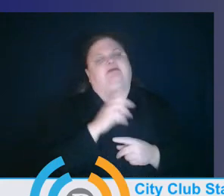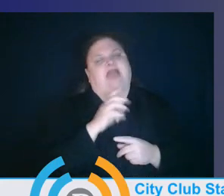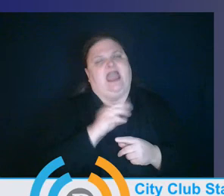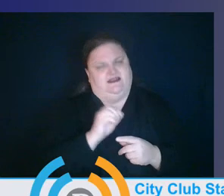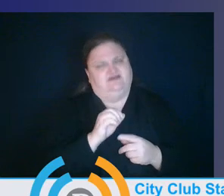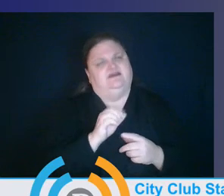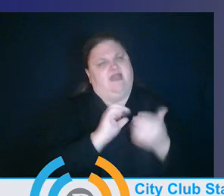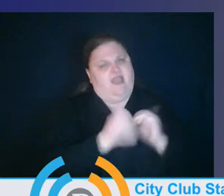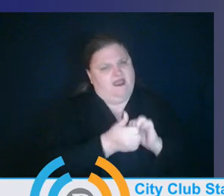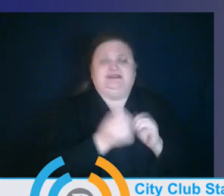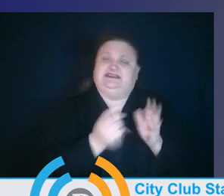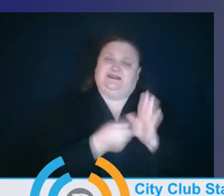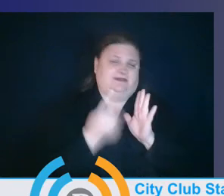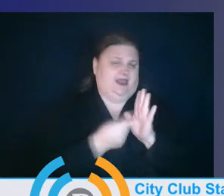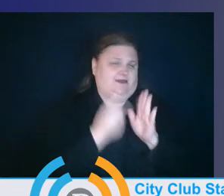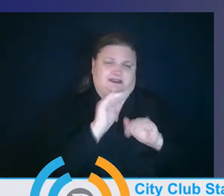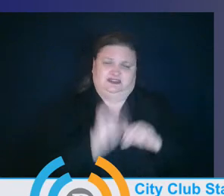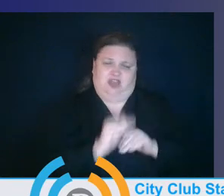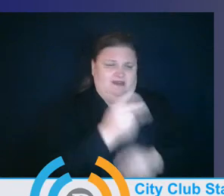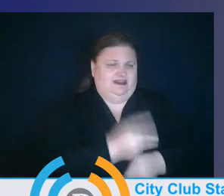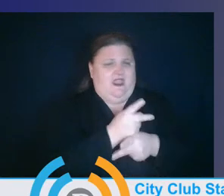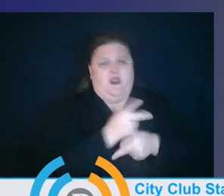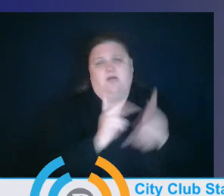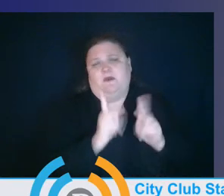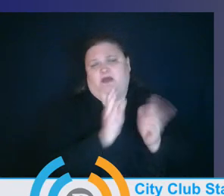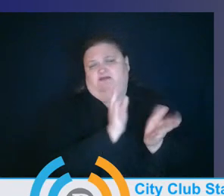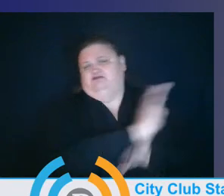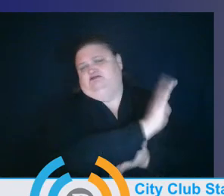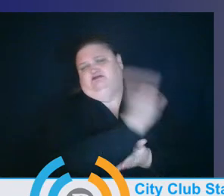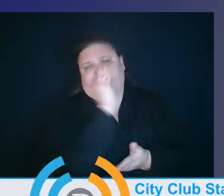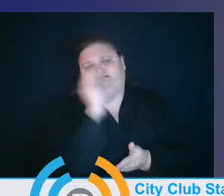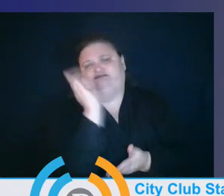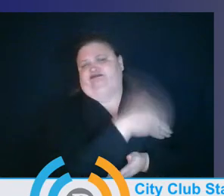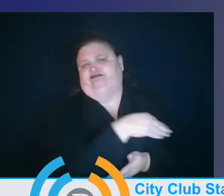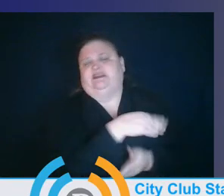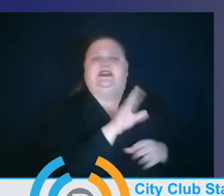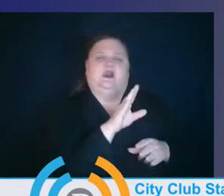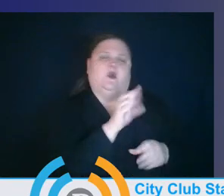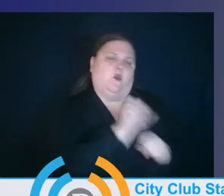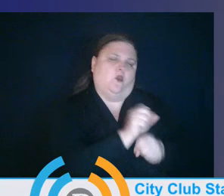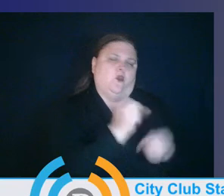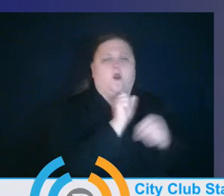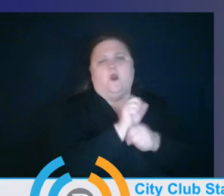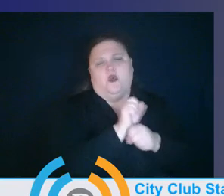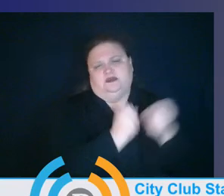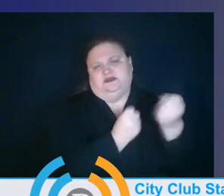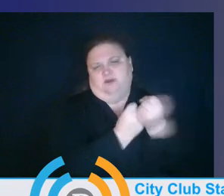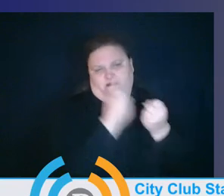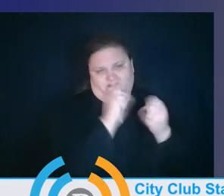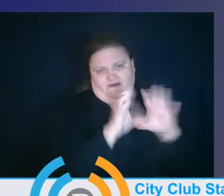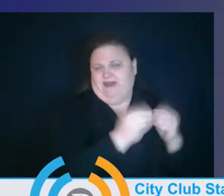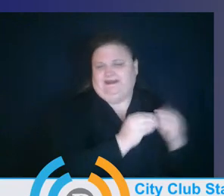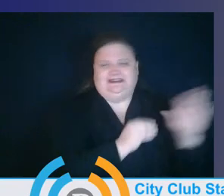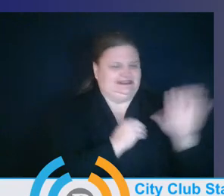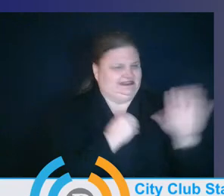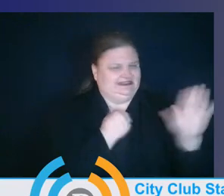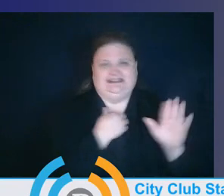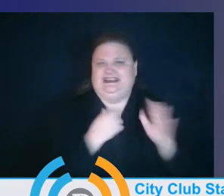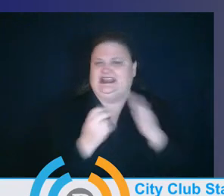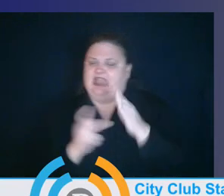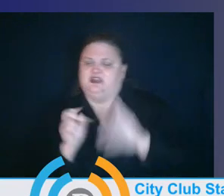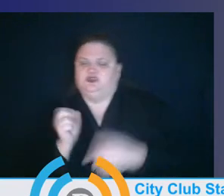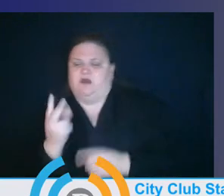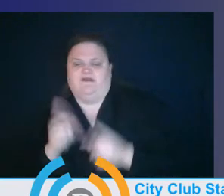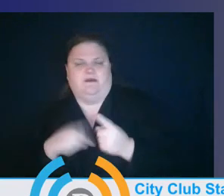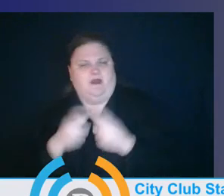gets marginalized as a work support for families and the K-12 system is focused on education and we don't talk enough about